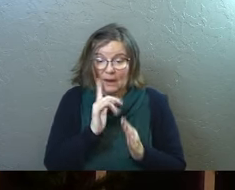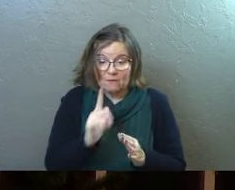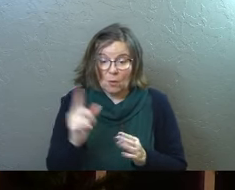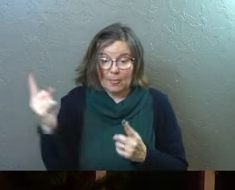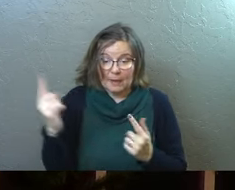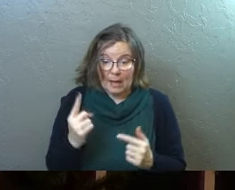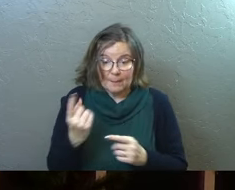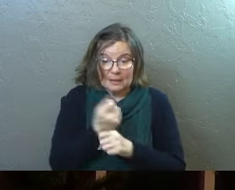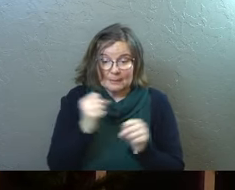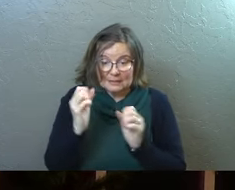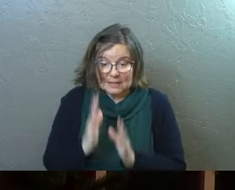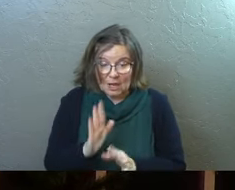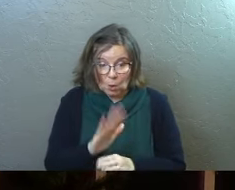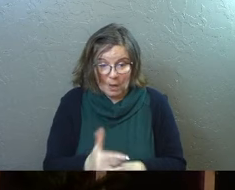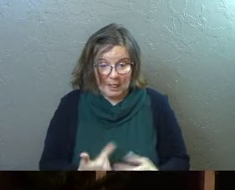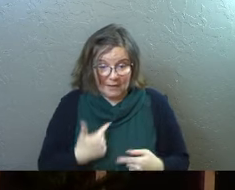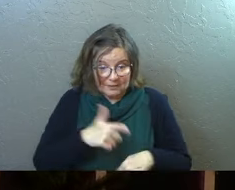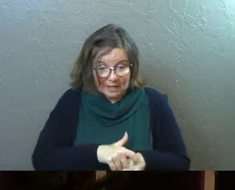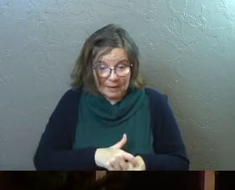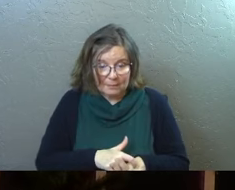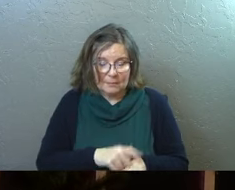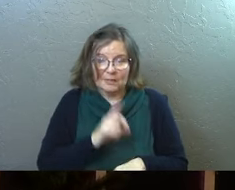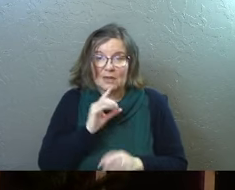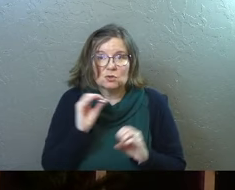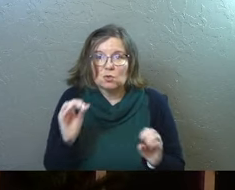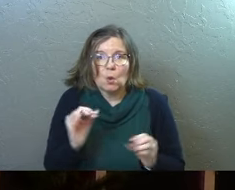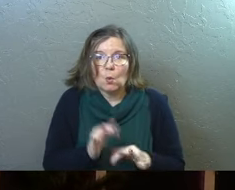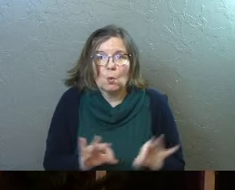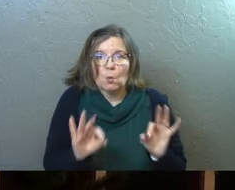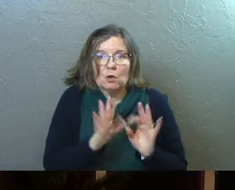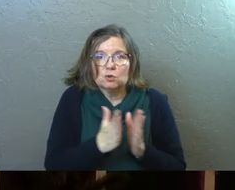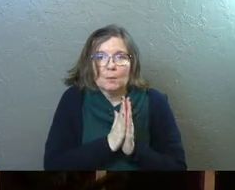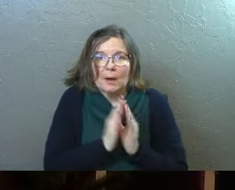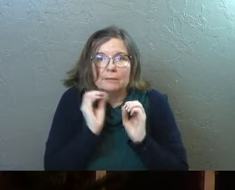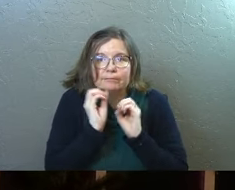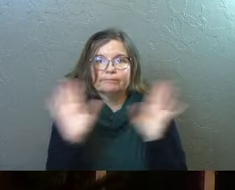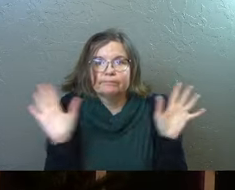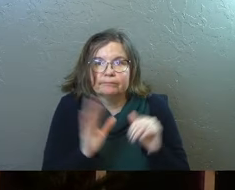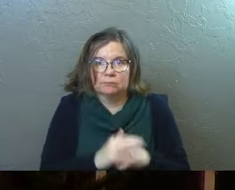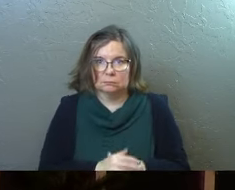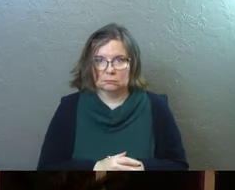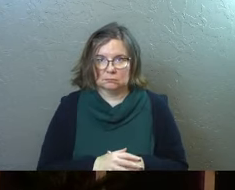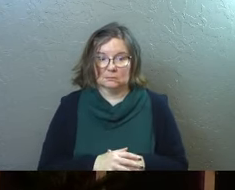pray for the coming of the Messiah in your lifetime, there was no worth to your prayer at all.